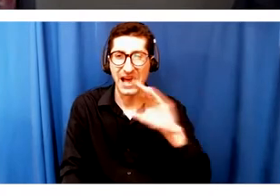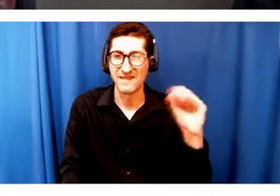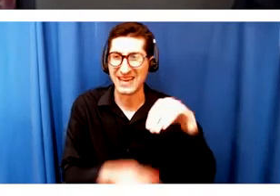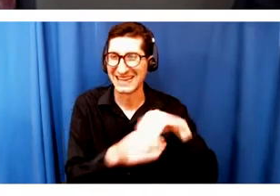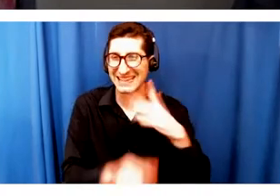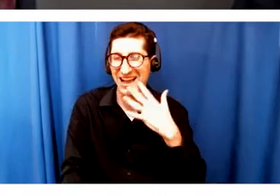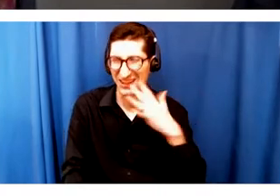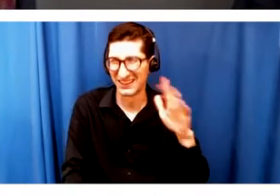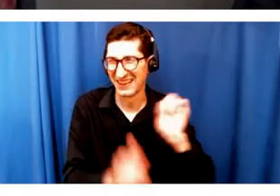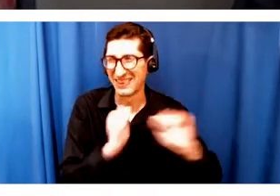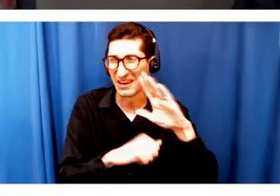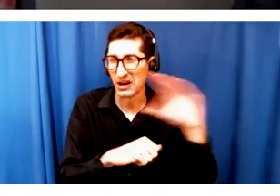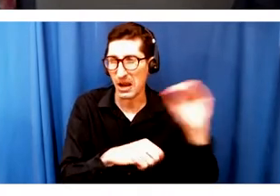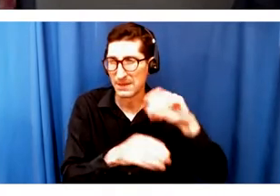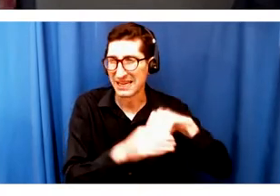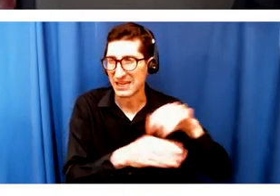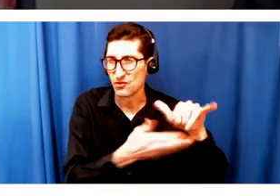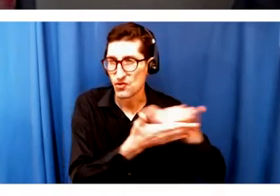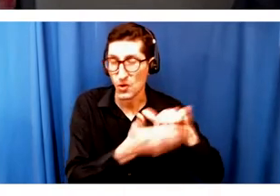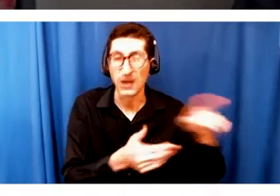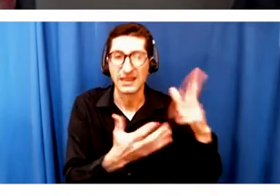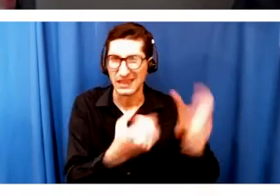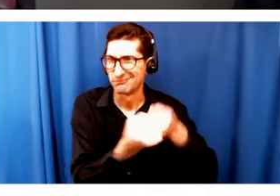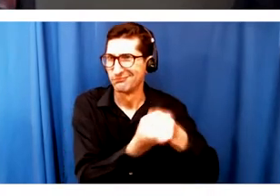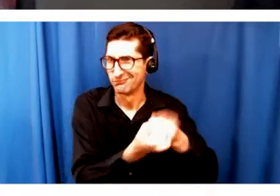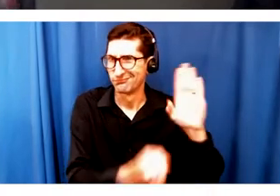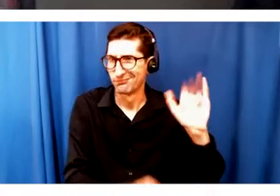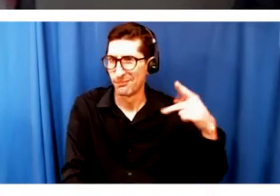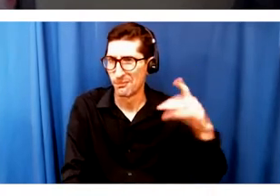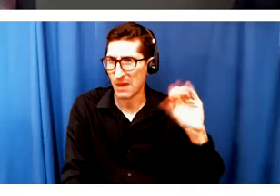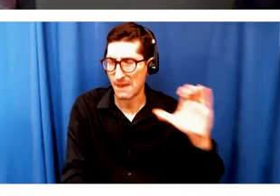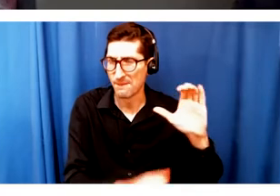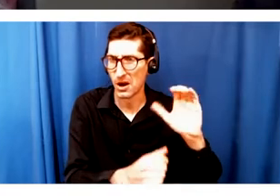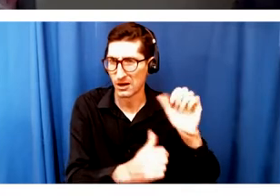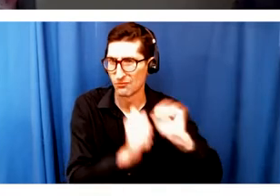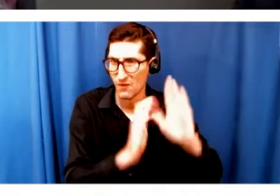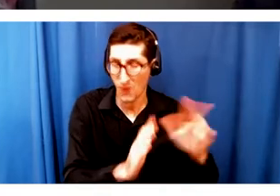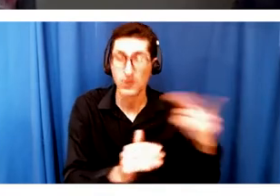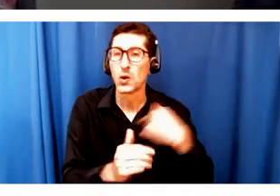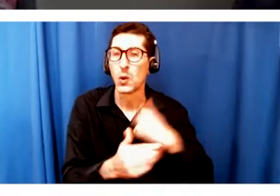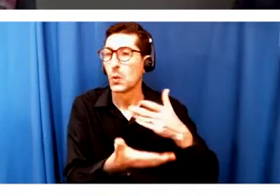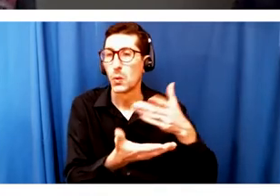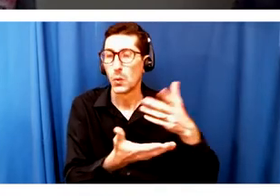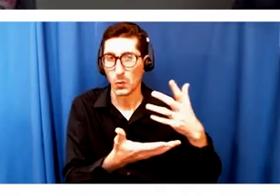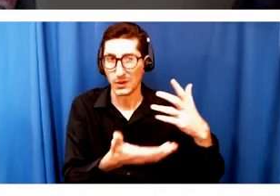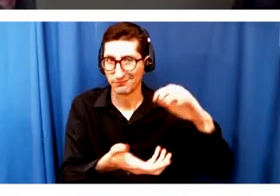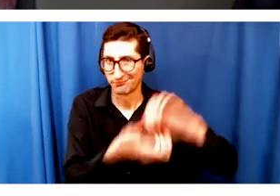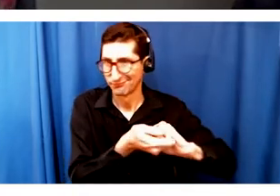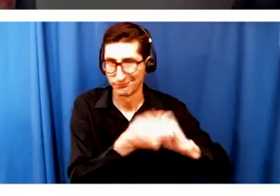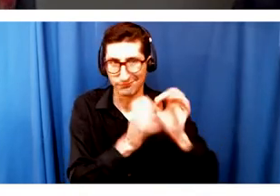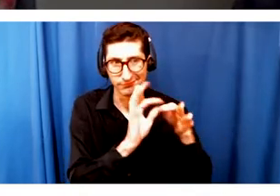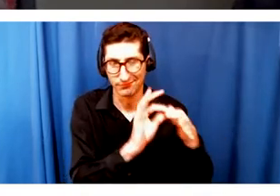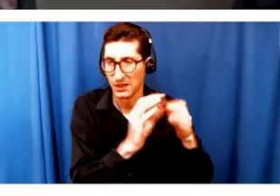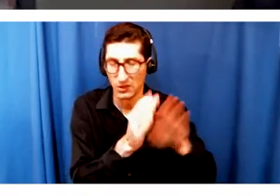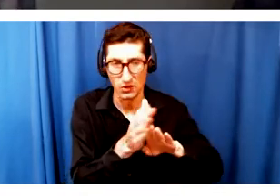committed to amplifying the work of BIPOC artists. And we've commissioned a brand new musical that is looking at what the golden